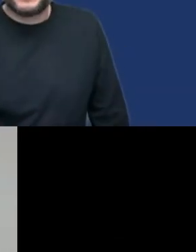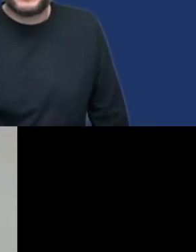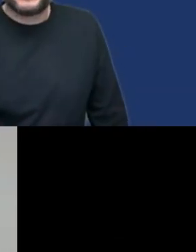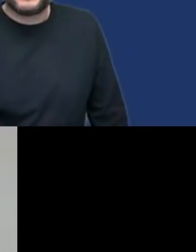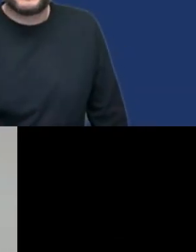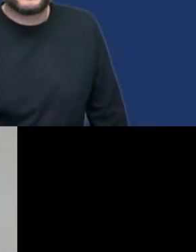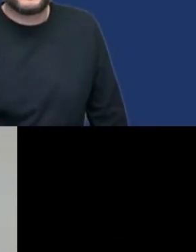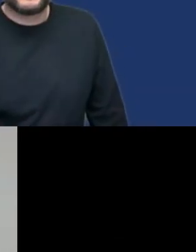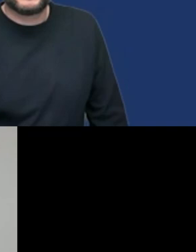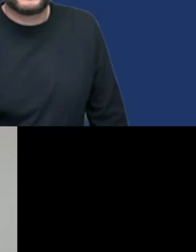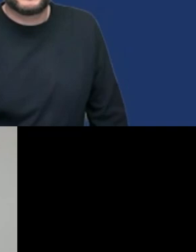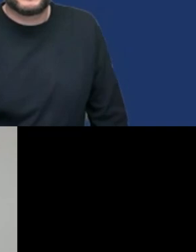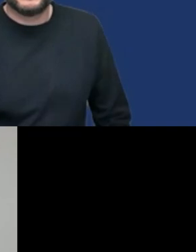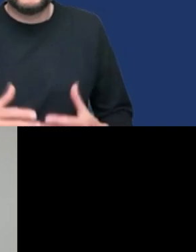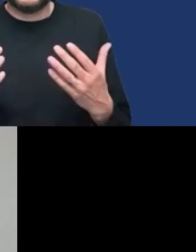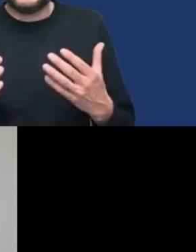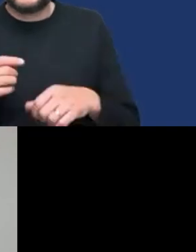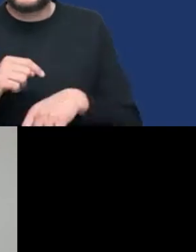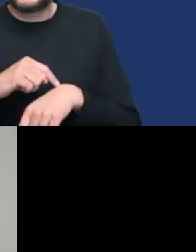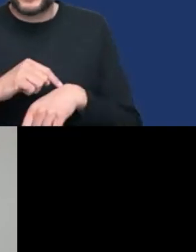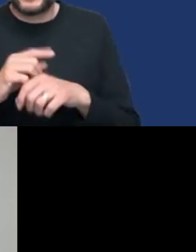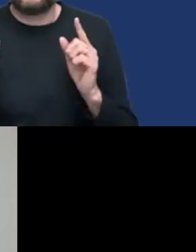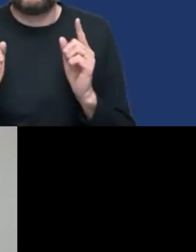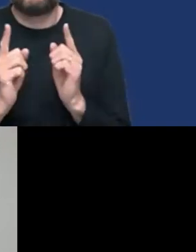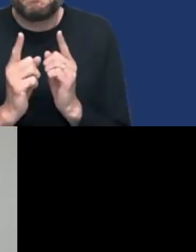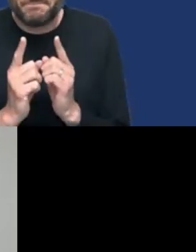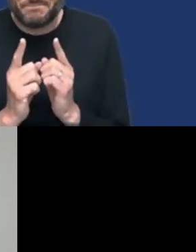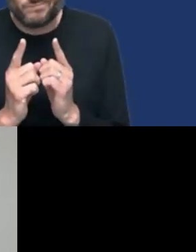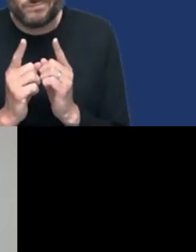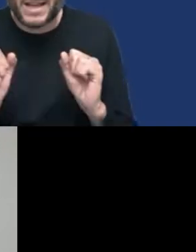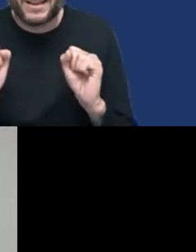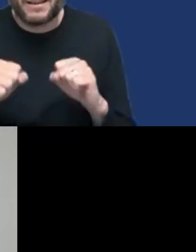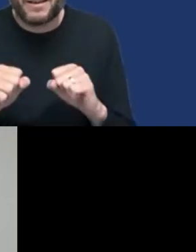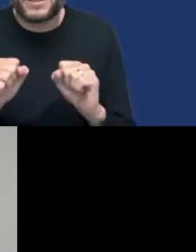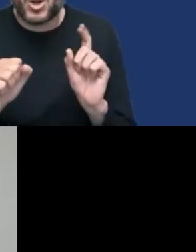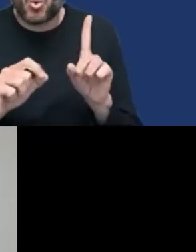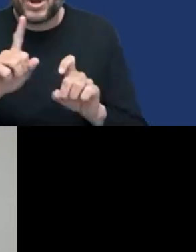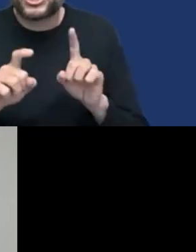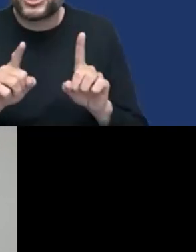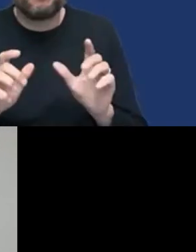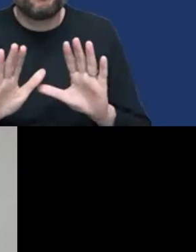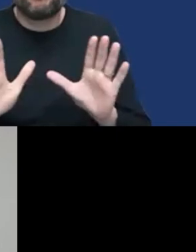left for questions, but we will come back to the questions